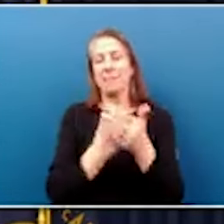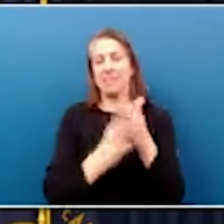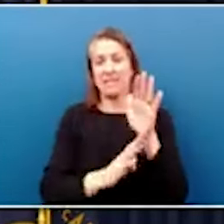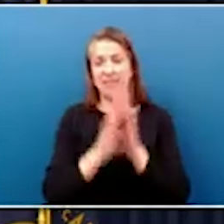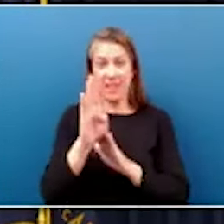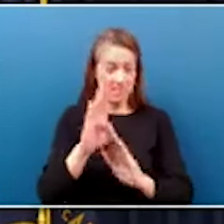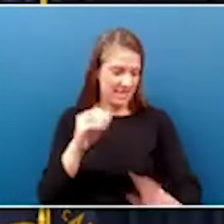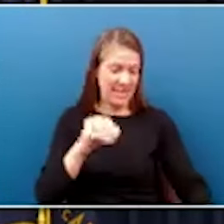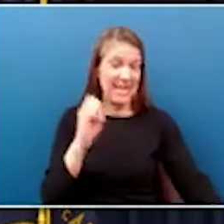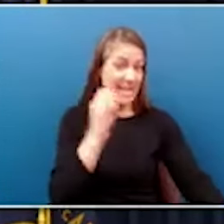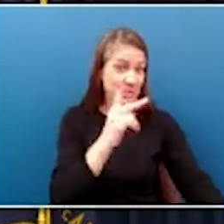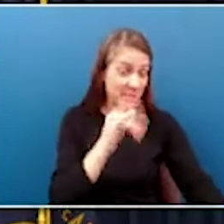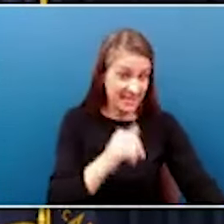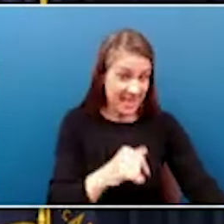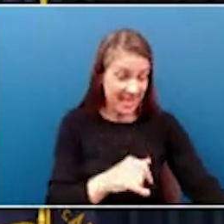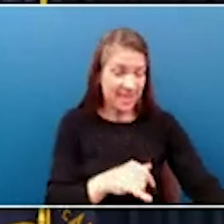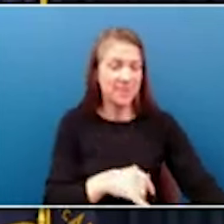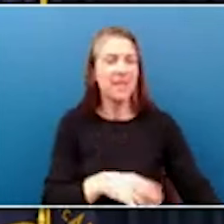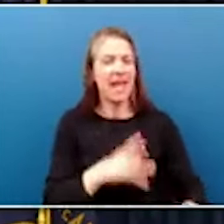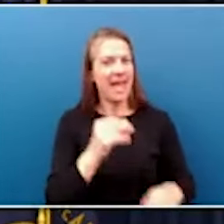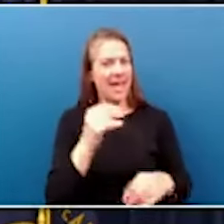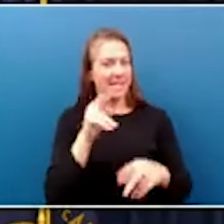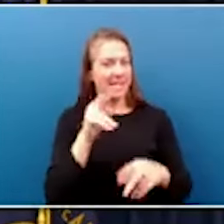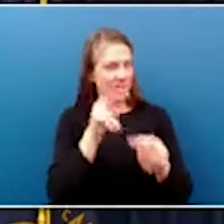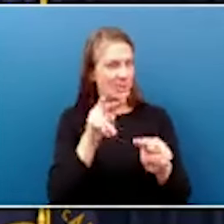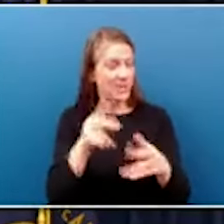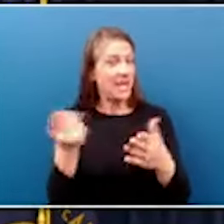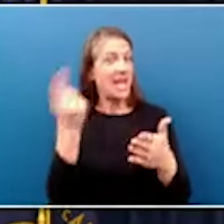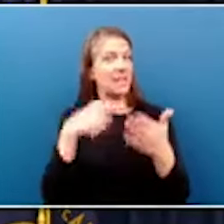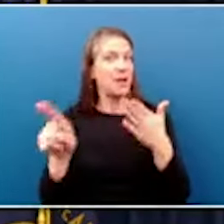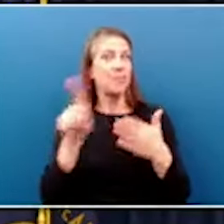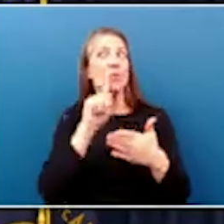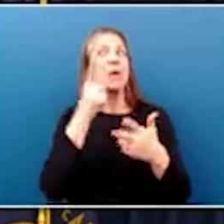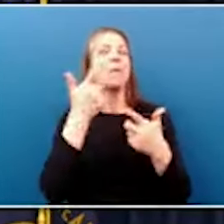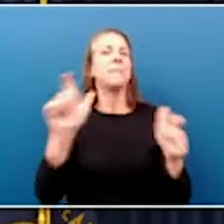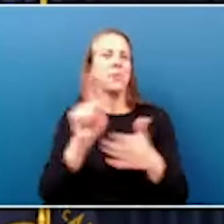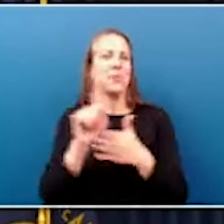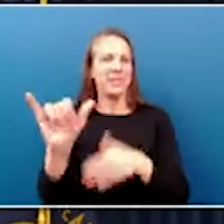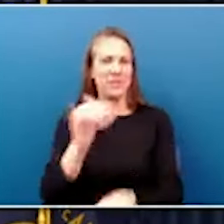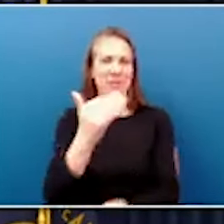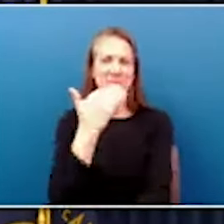Eastern Kentucky. And stay tuned. I think next week we're gonna have a real big week too. Thank you.